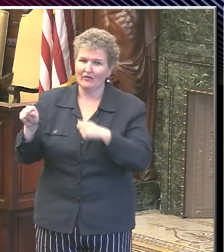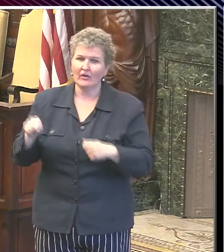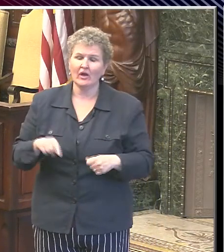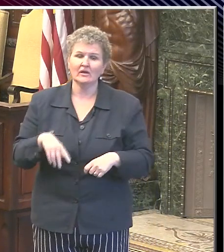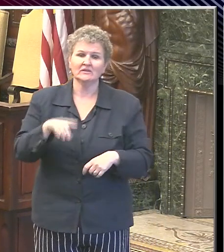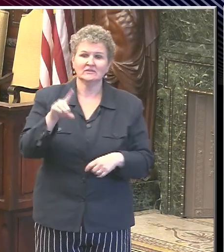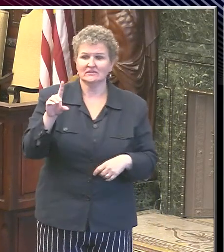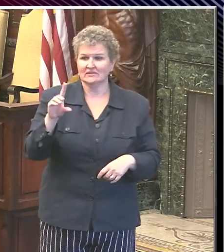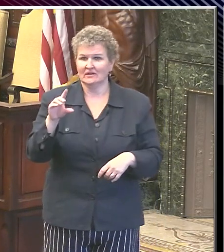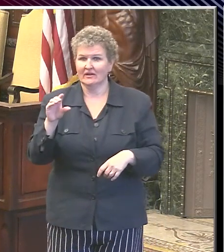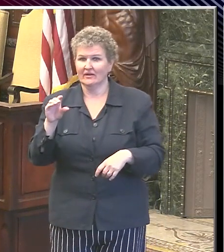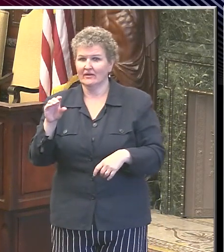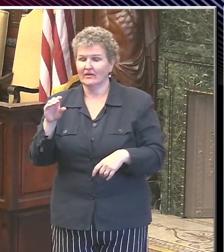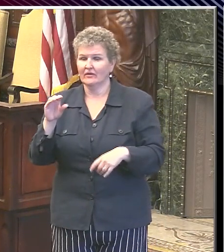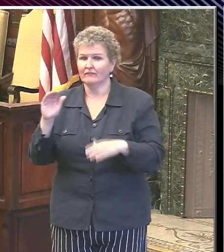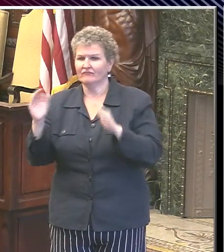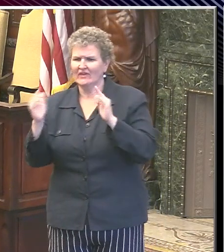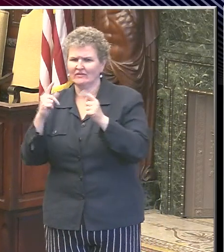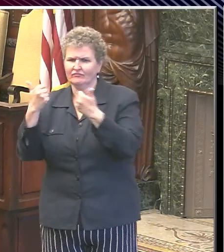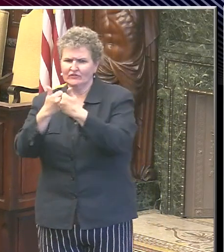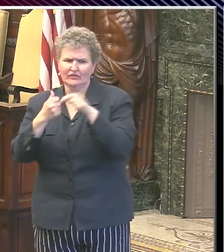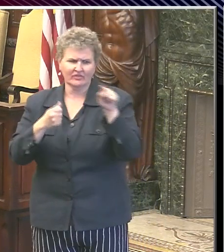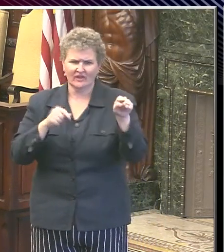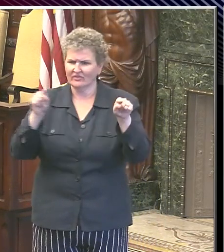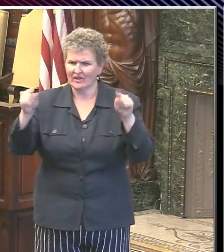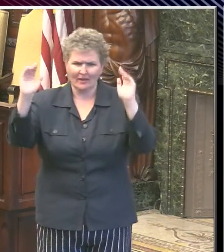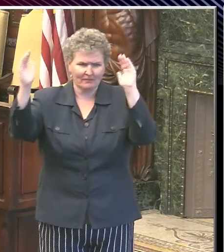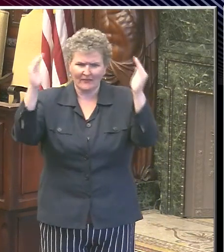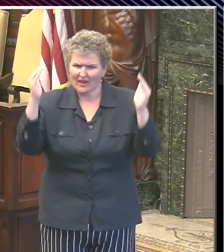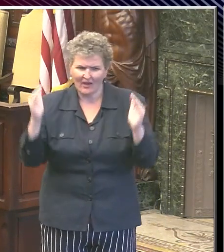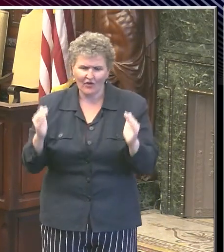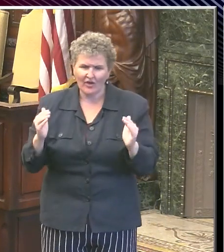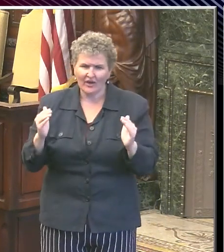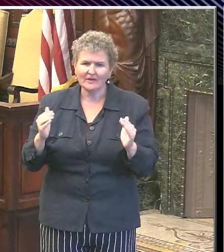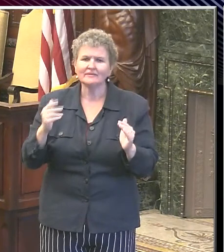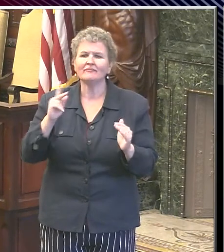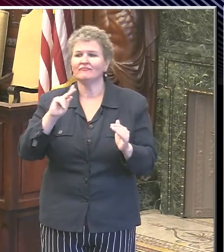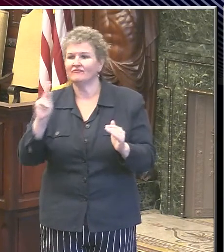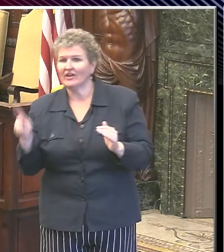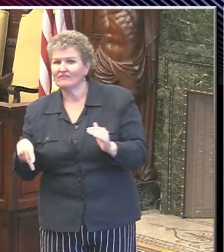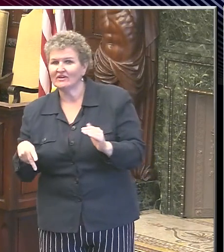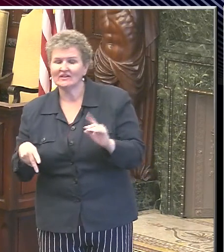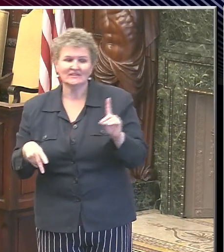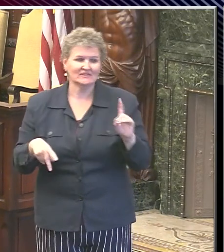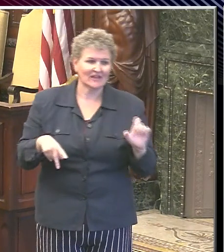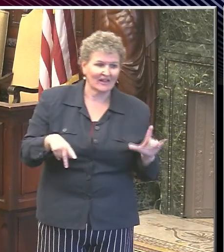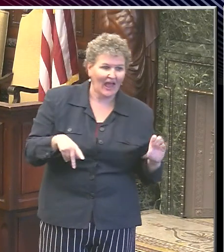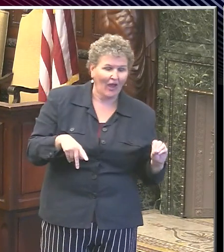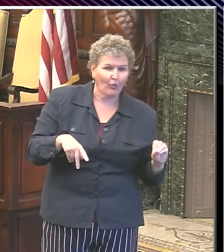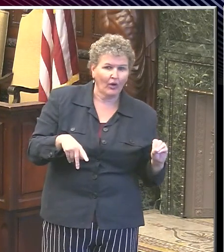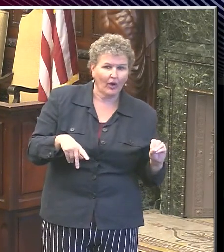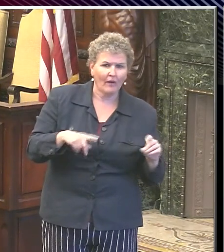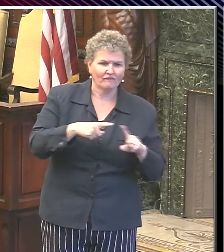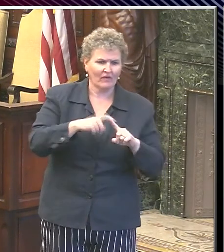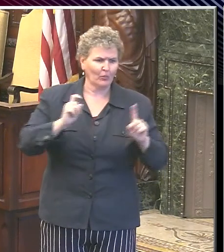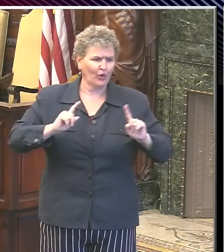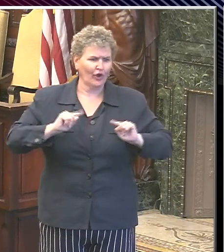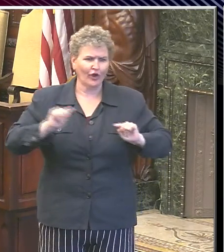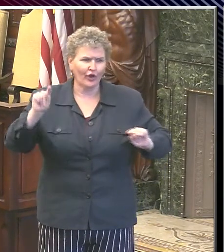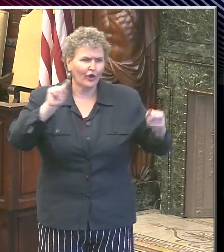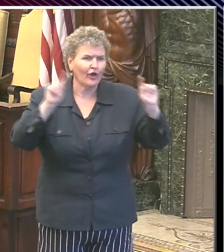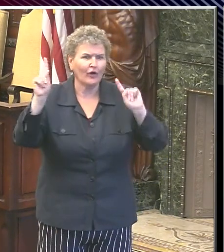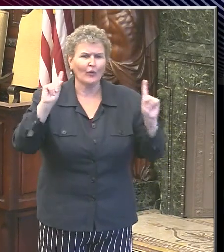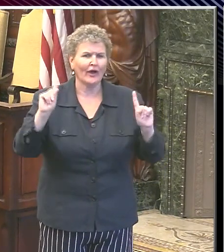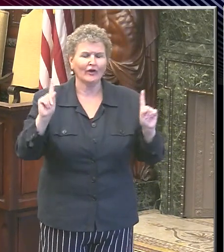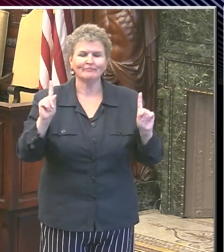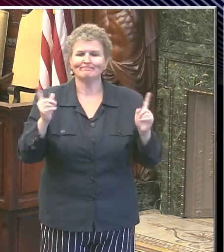can't say that the difference between the rise in Philadelphia versus Delaware County is attributable to our more restrictive policies. I can